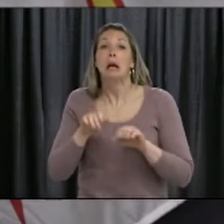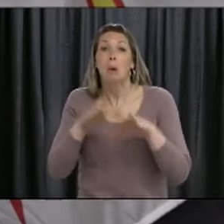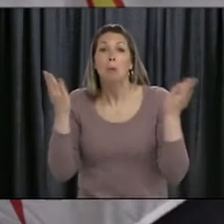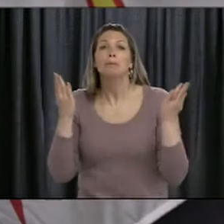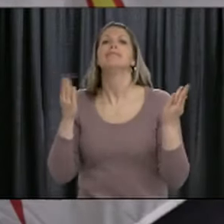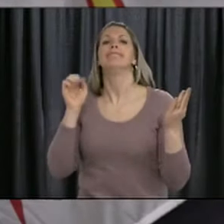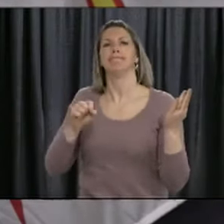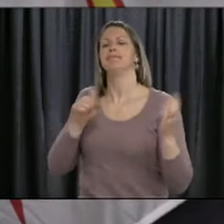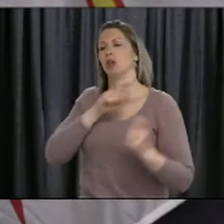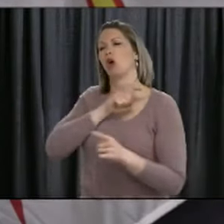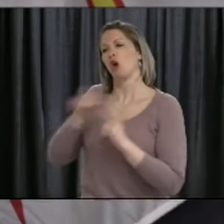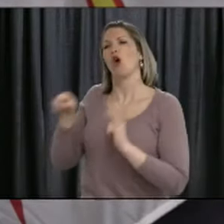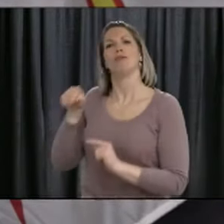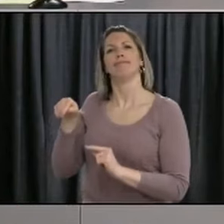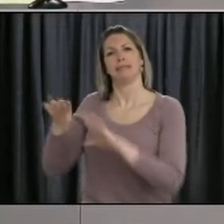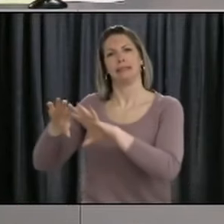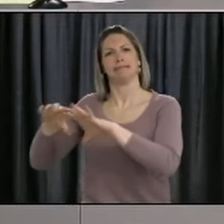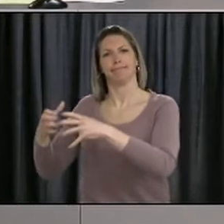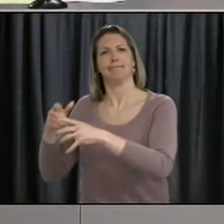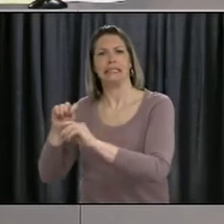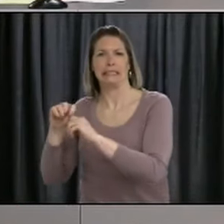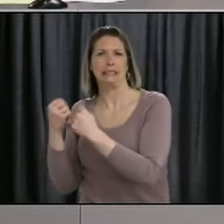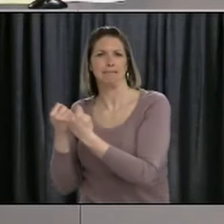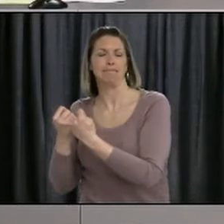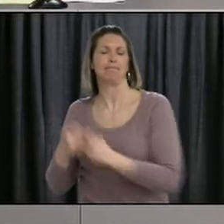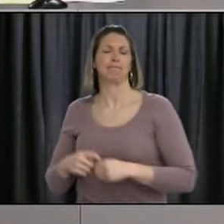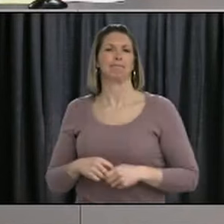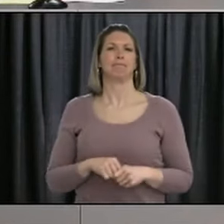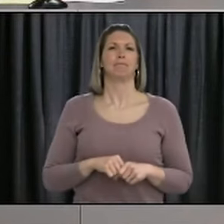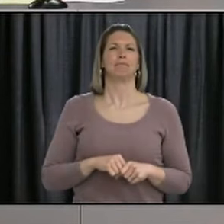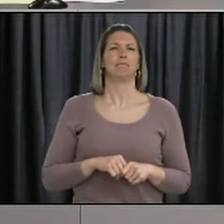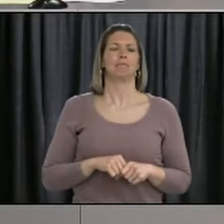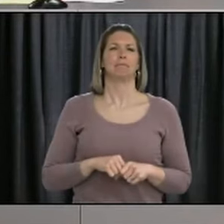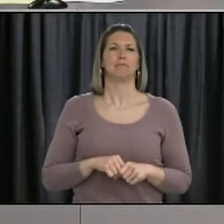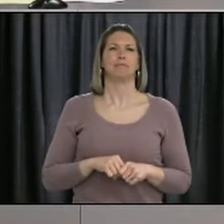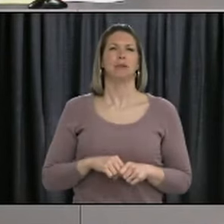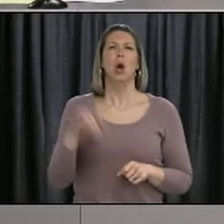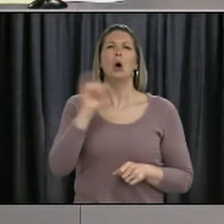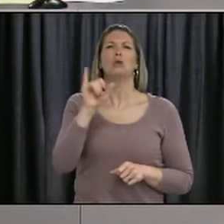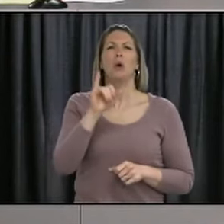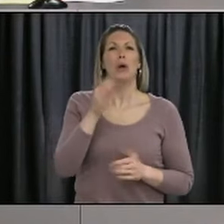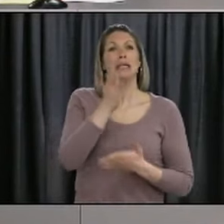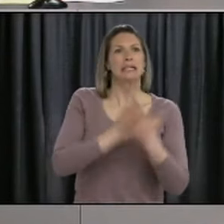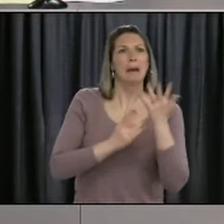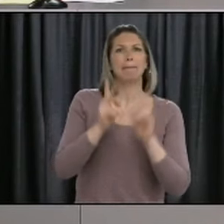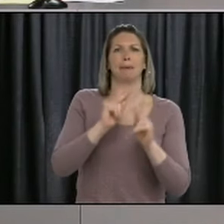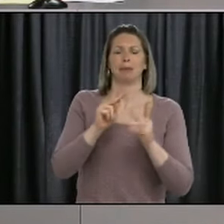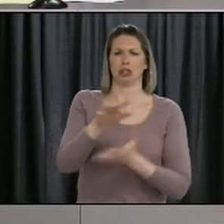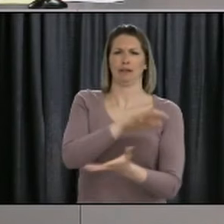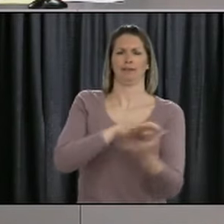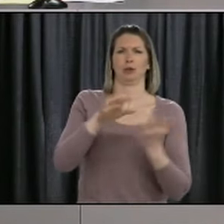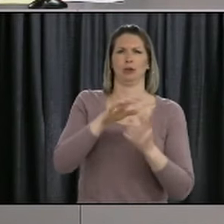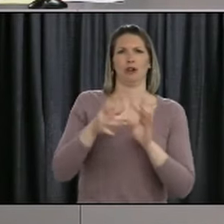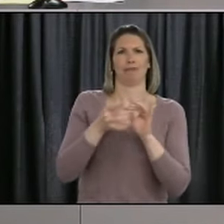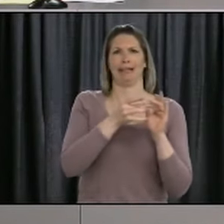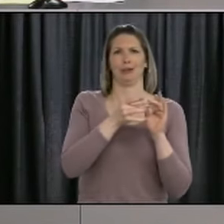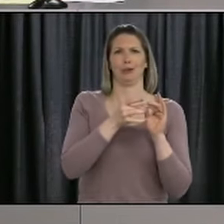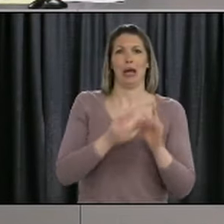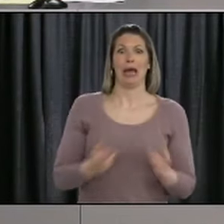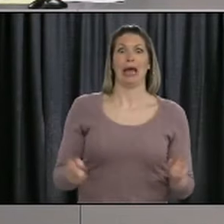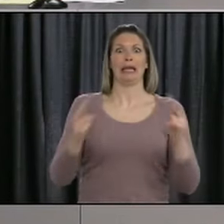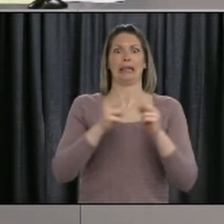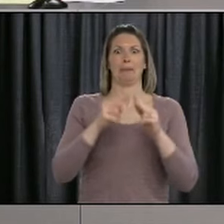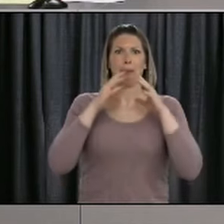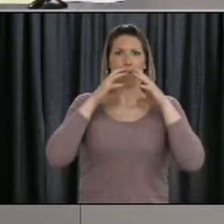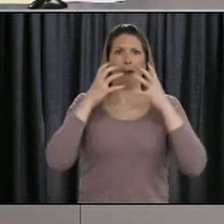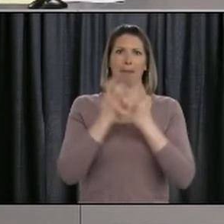yeah. Okay, thank you. And getting some confusion on this double bubble, for those who work with long-term care homes